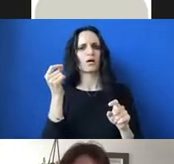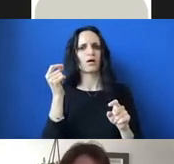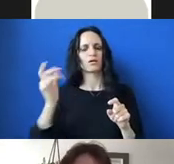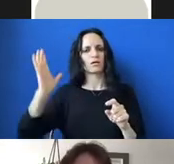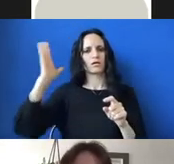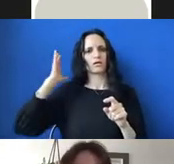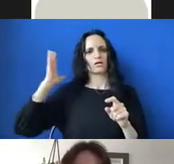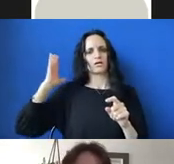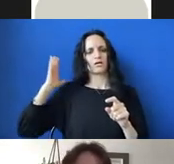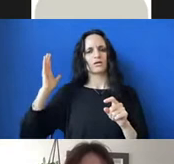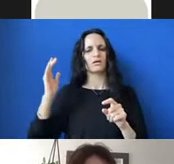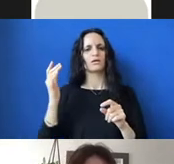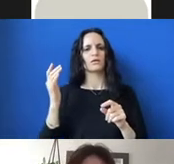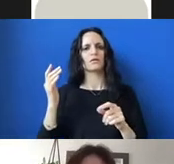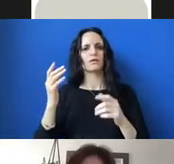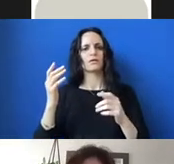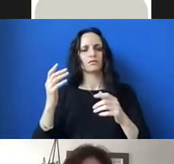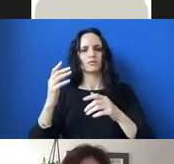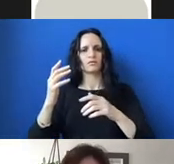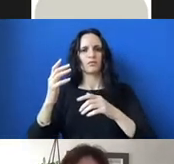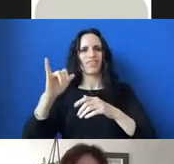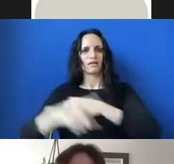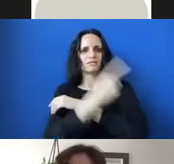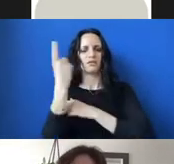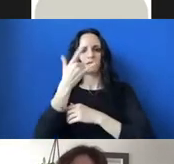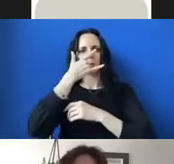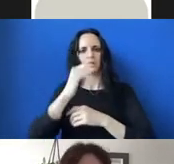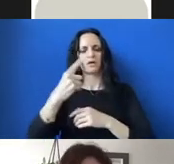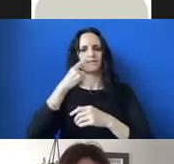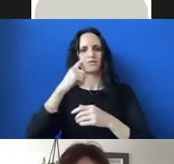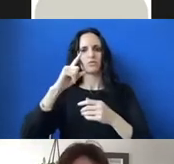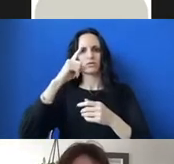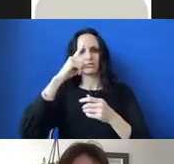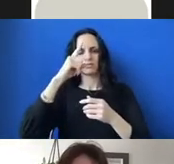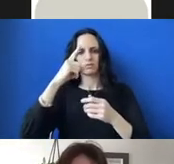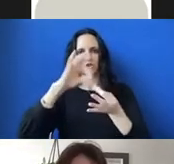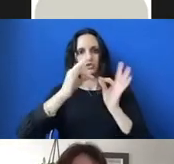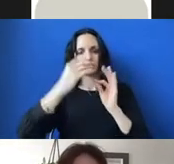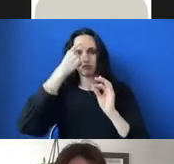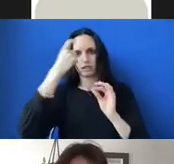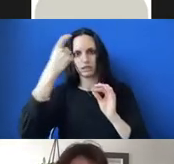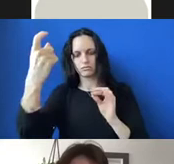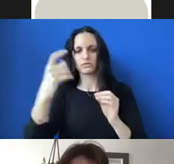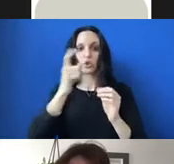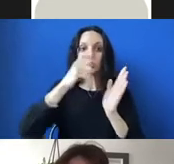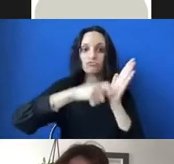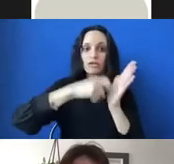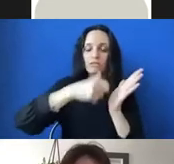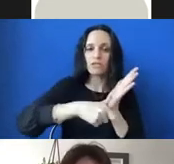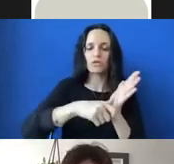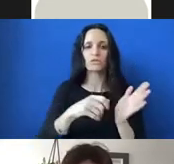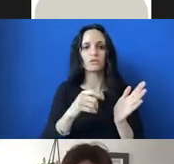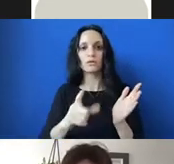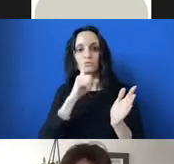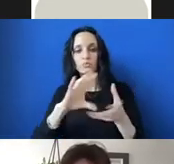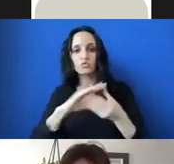for the genre? Who was reading them and who was writing them? And were they even true? Unfortunately, there's no way to answer